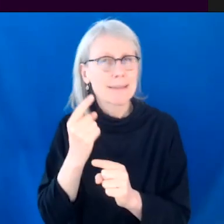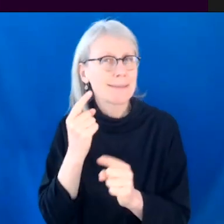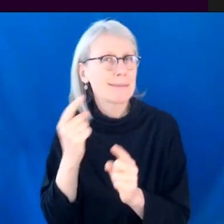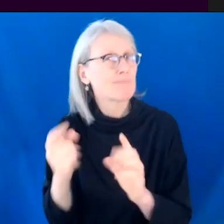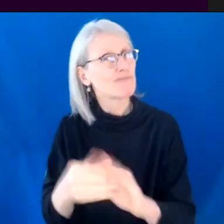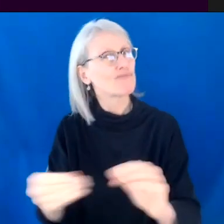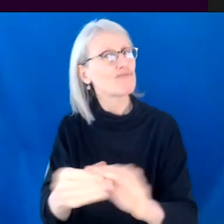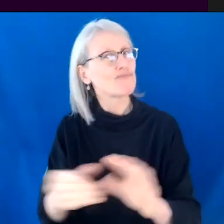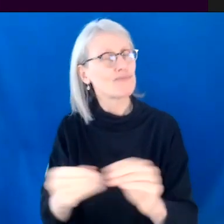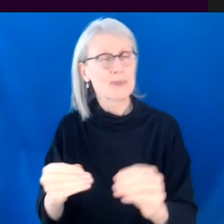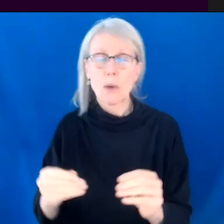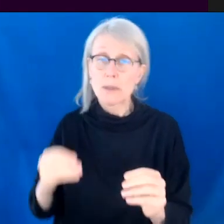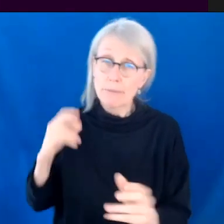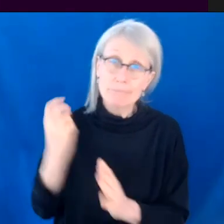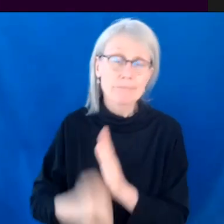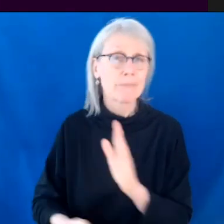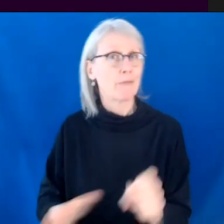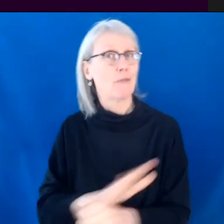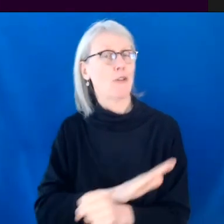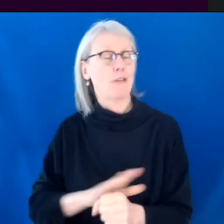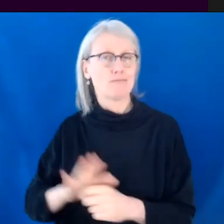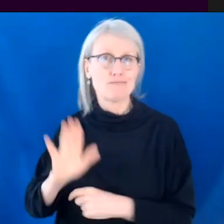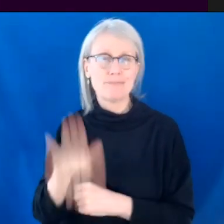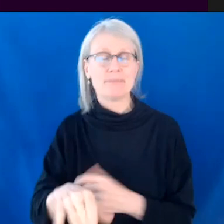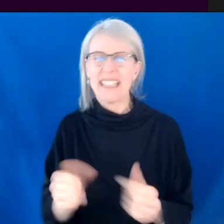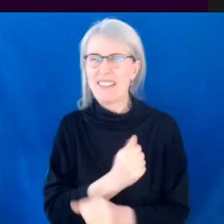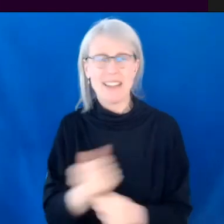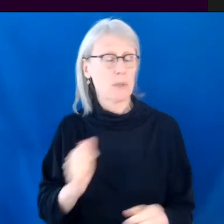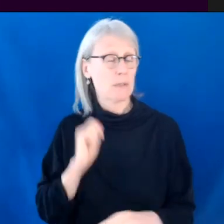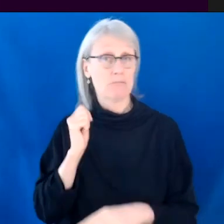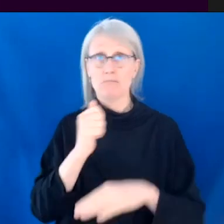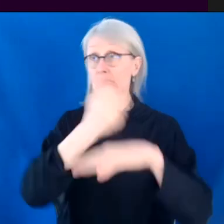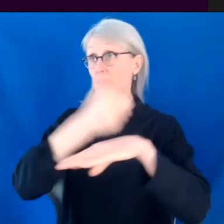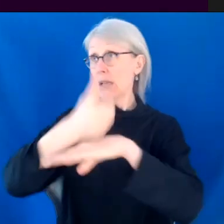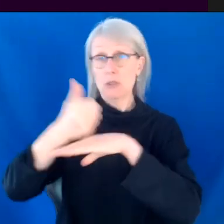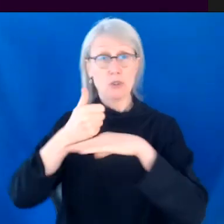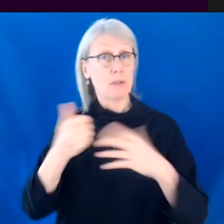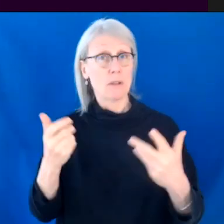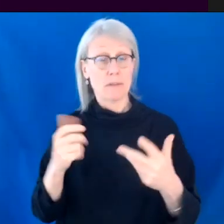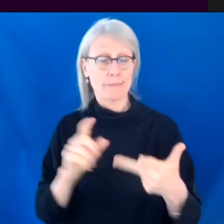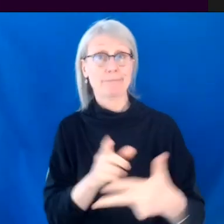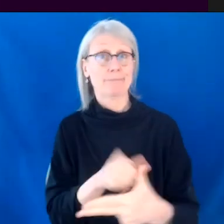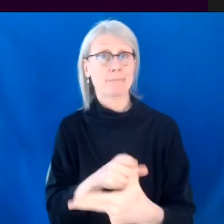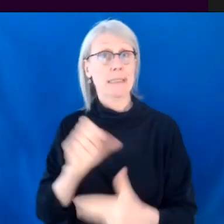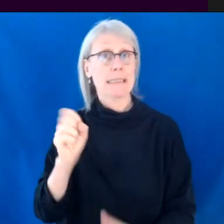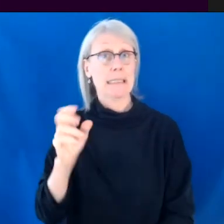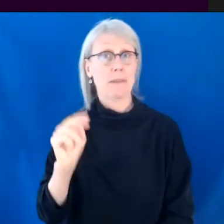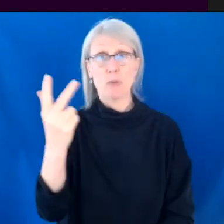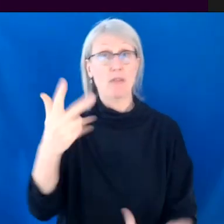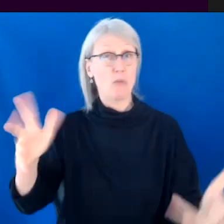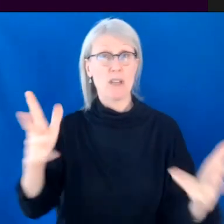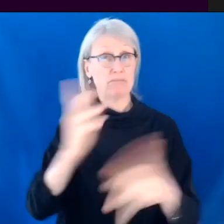It was the whole, everything was established. Like that was the thing about walking into show running season three, everything is, is established.